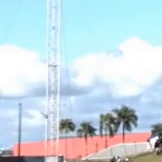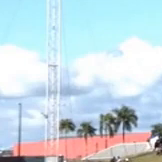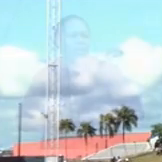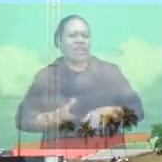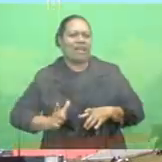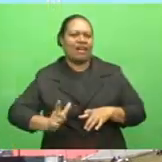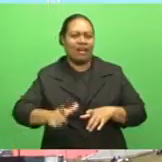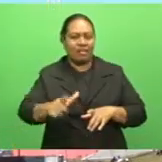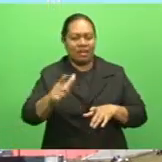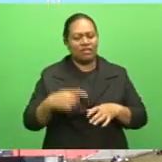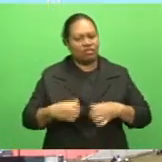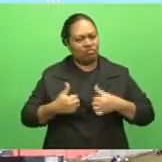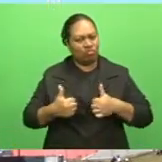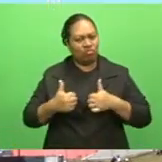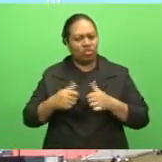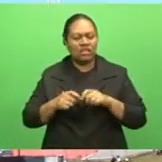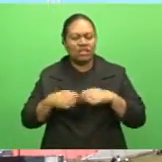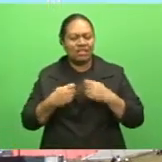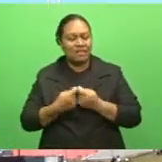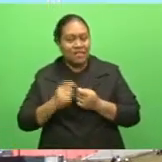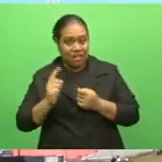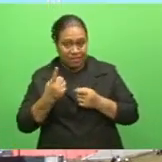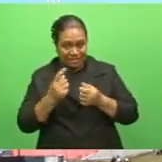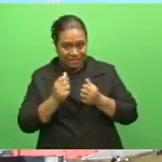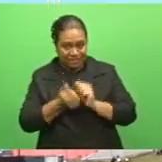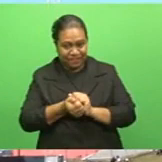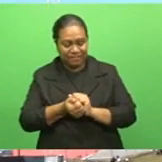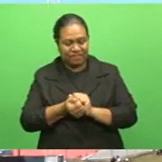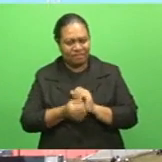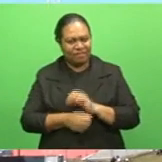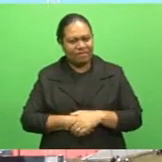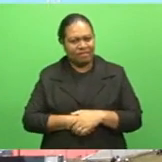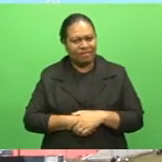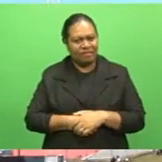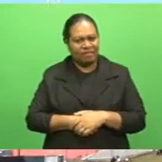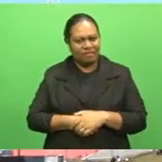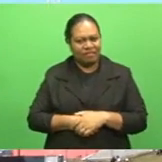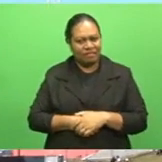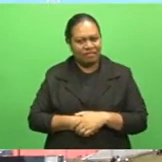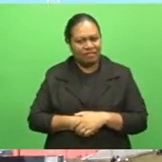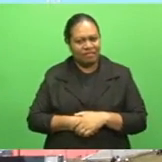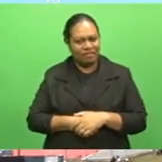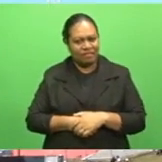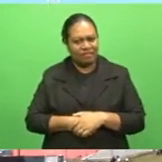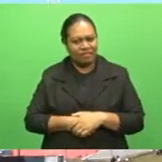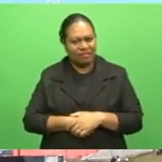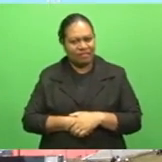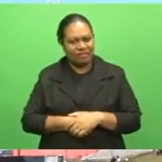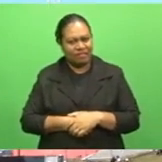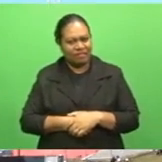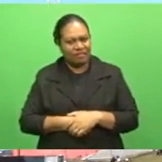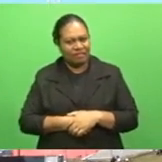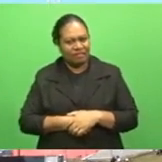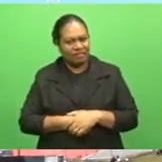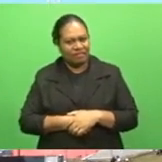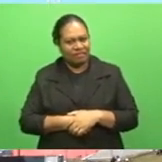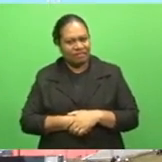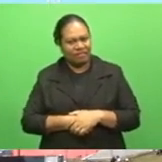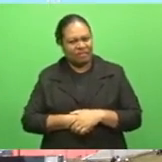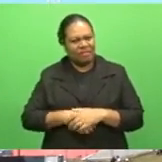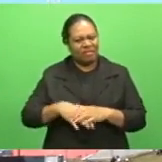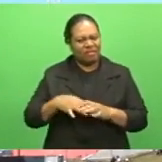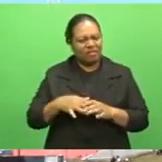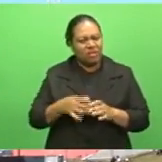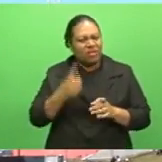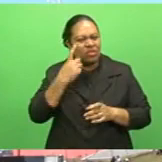team. And in the first game, you kind of start getting used to